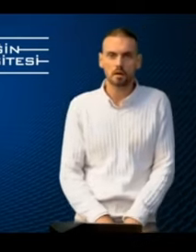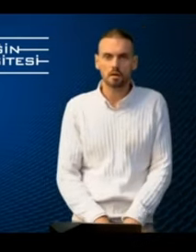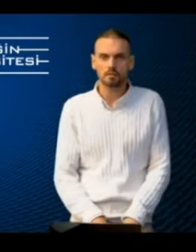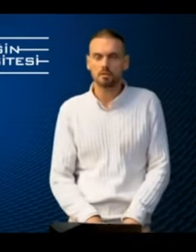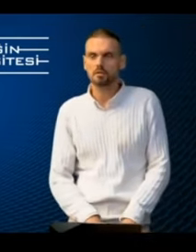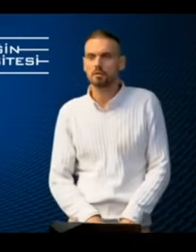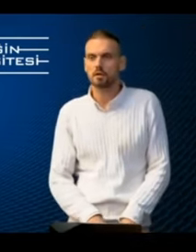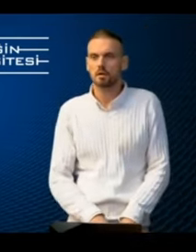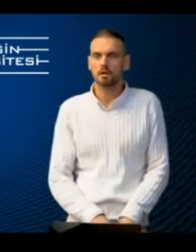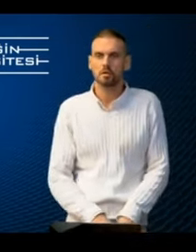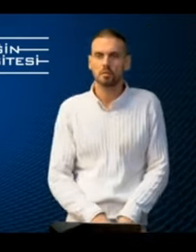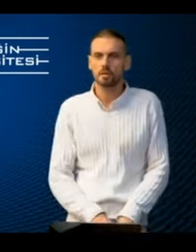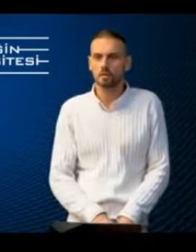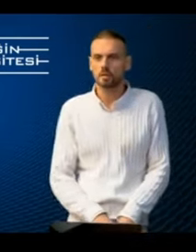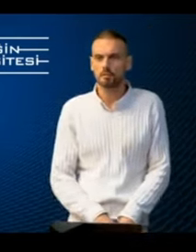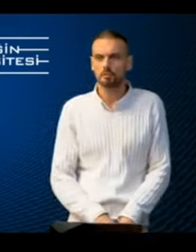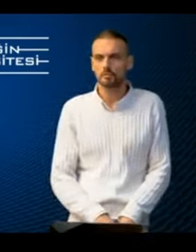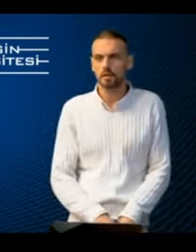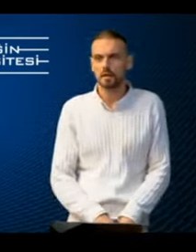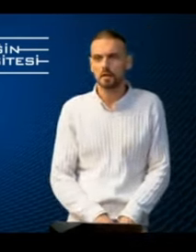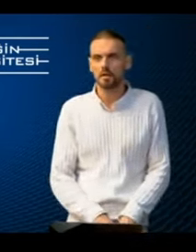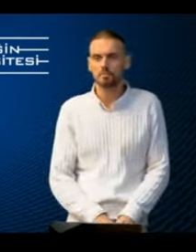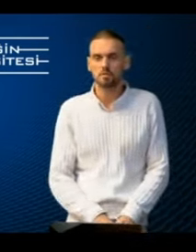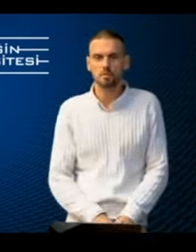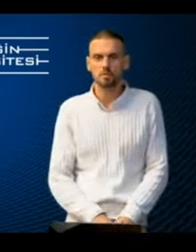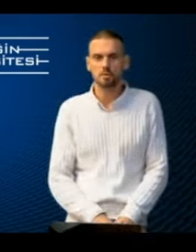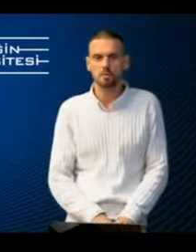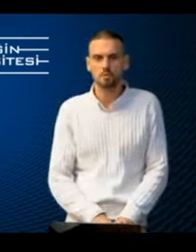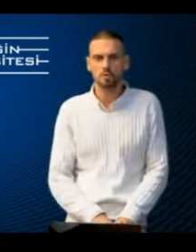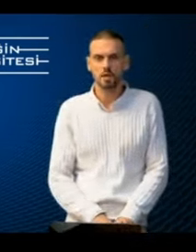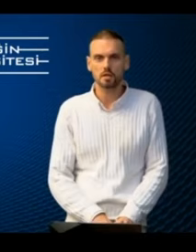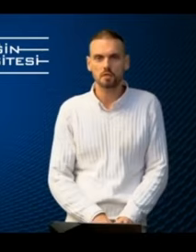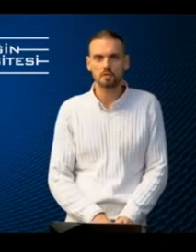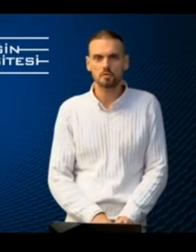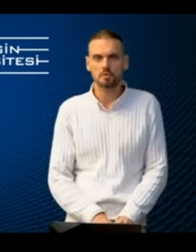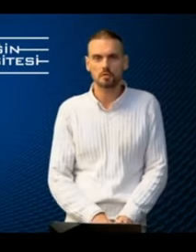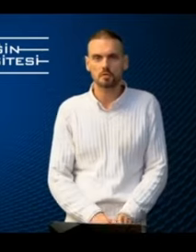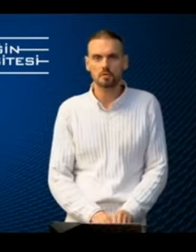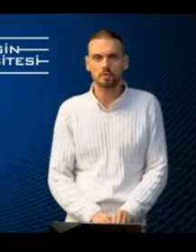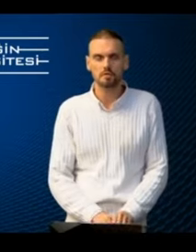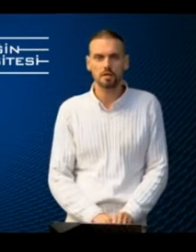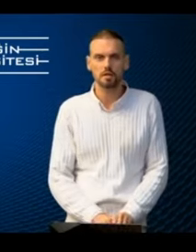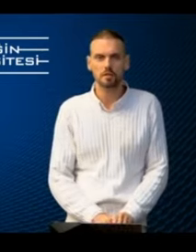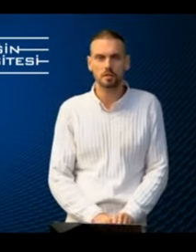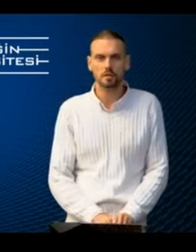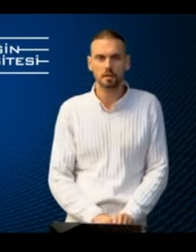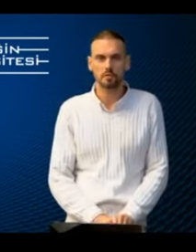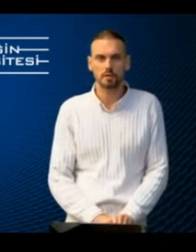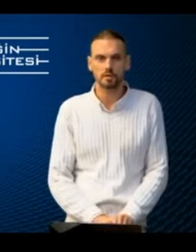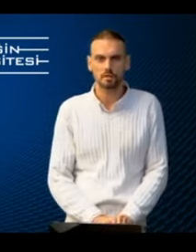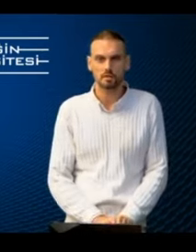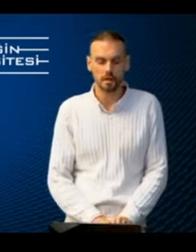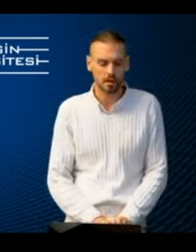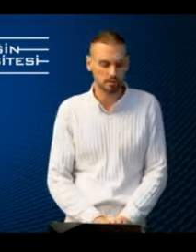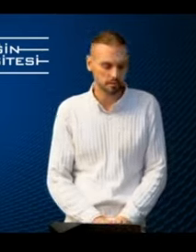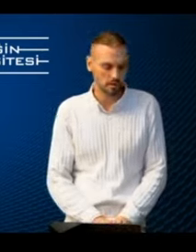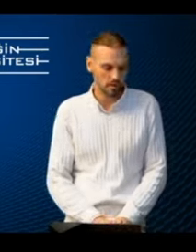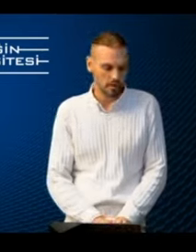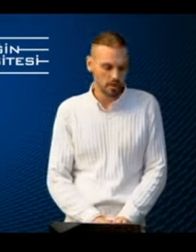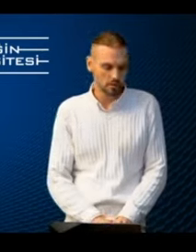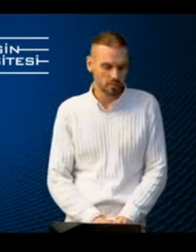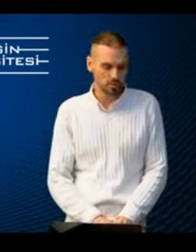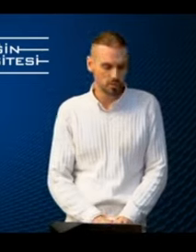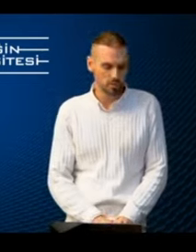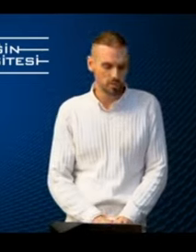in Clavi, we aim to change the training of aviation staff